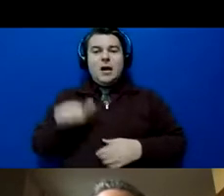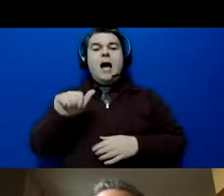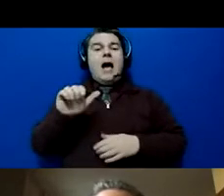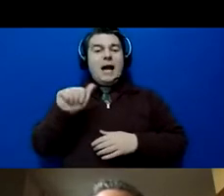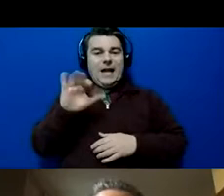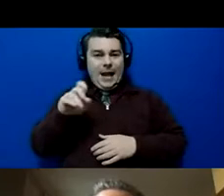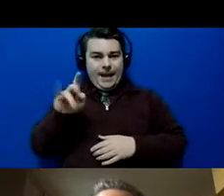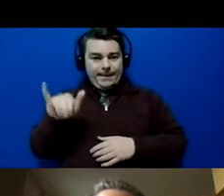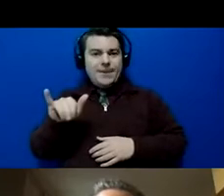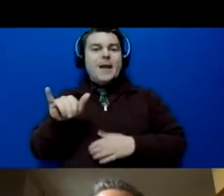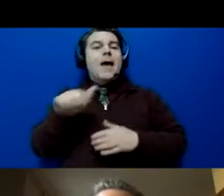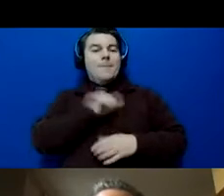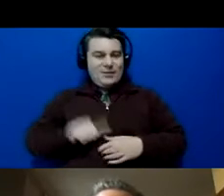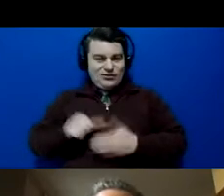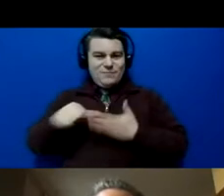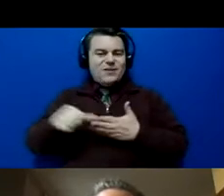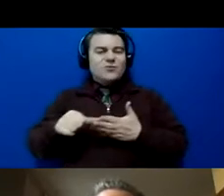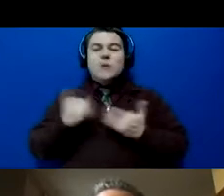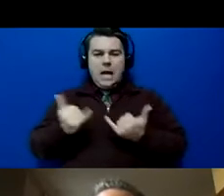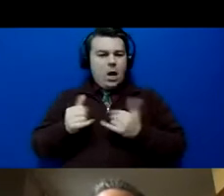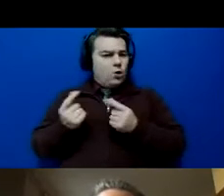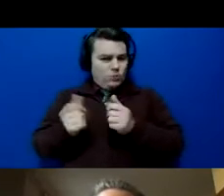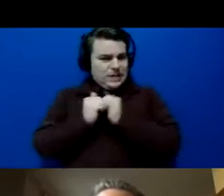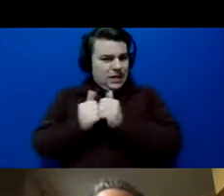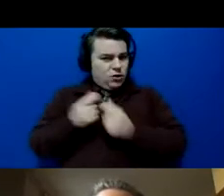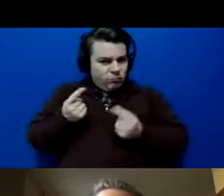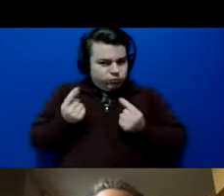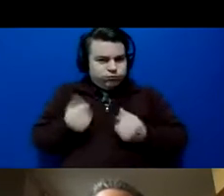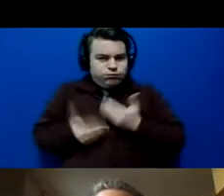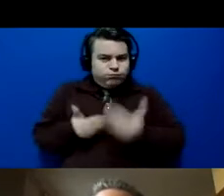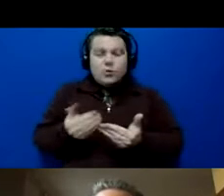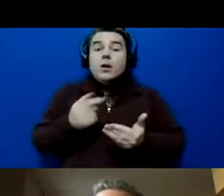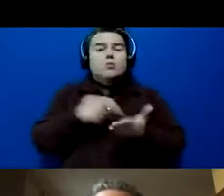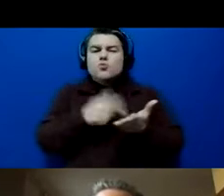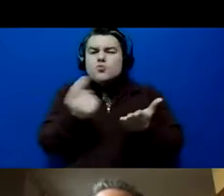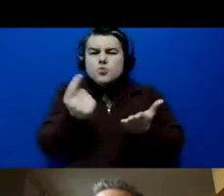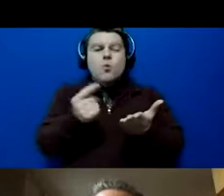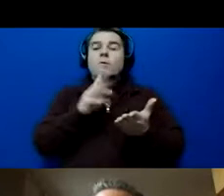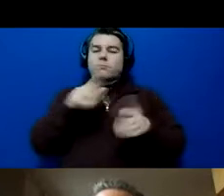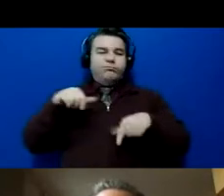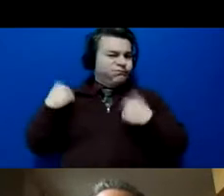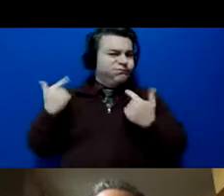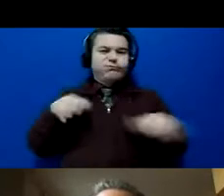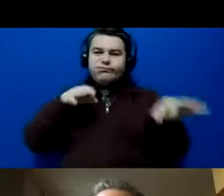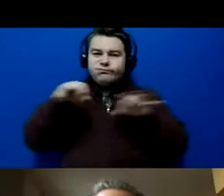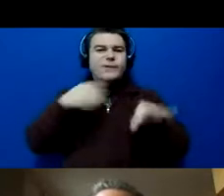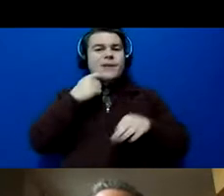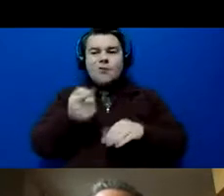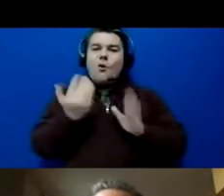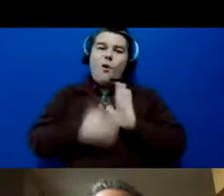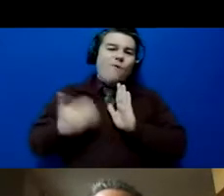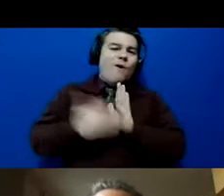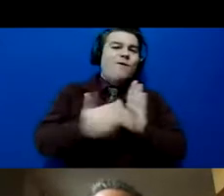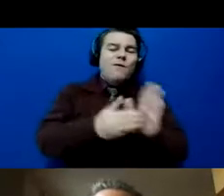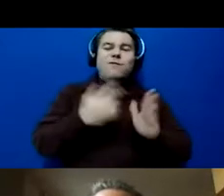walking through this together. What is this? This is exactly what we have been telling you over and over again and telling ourselves